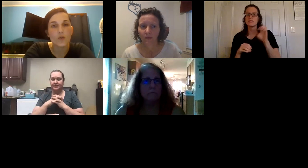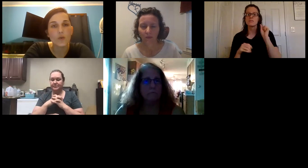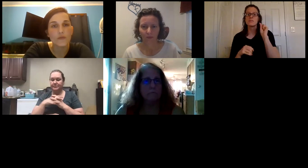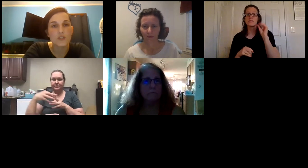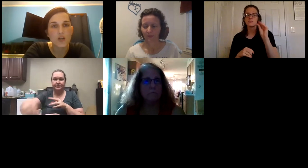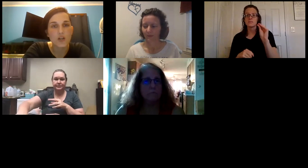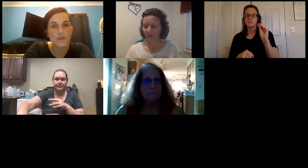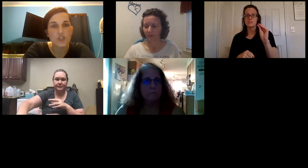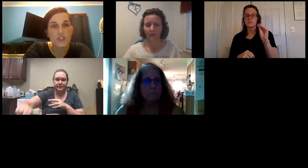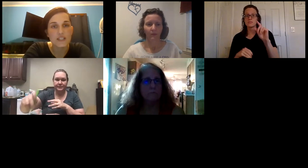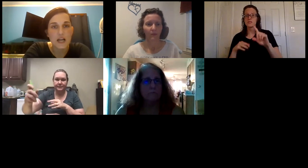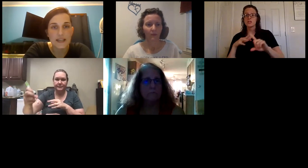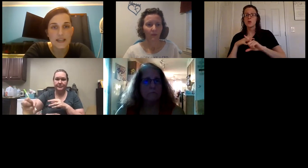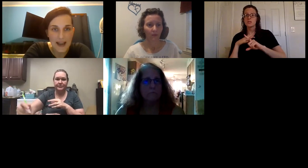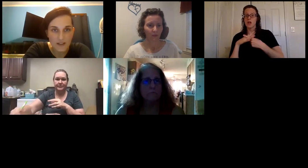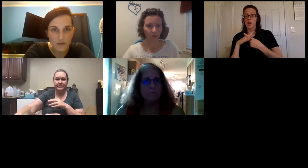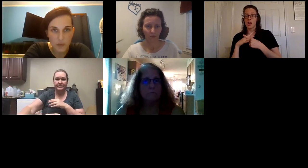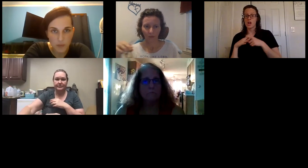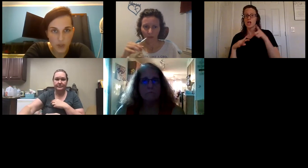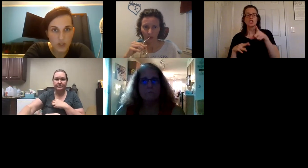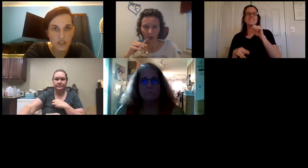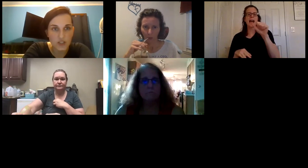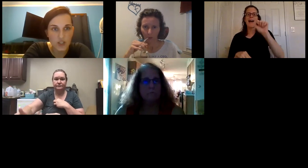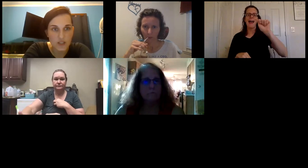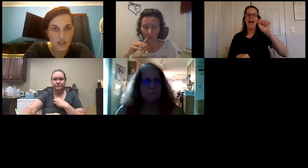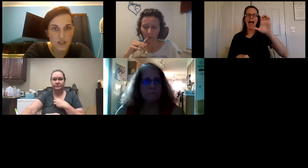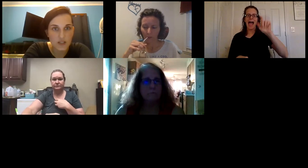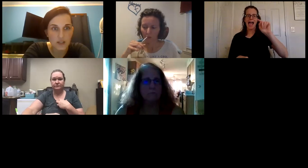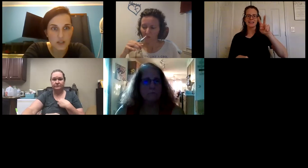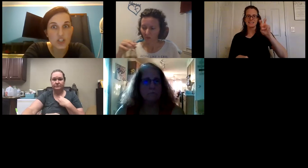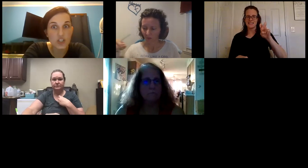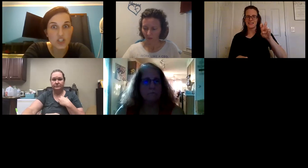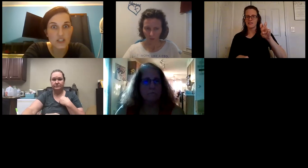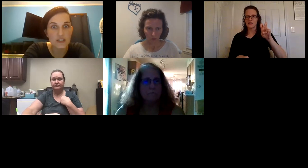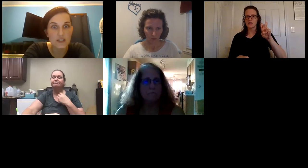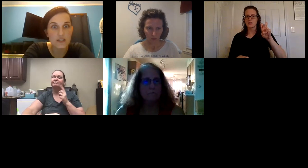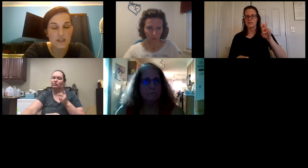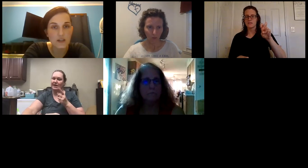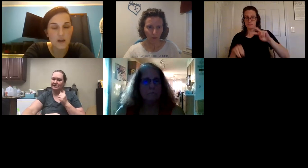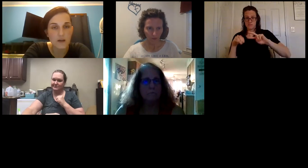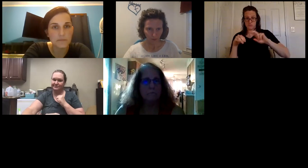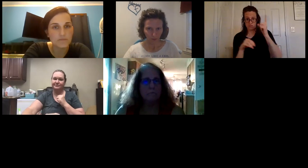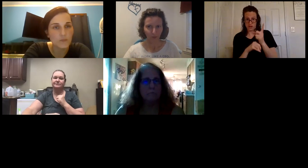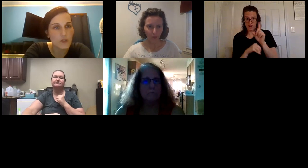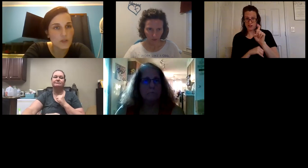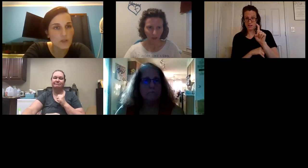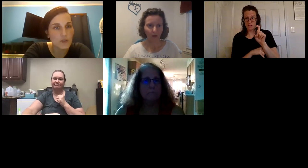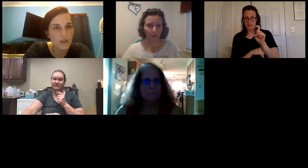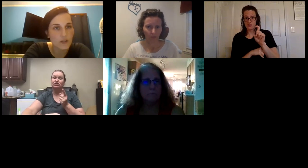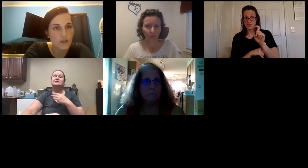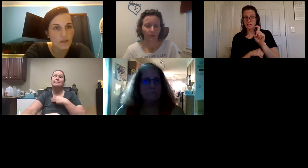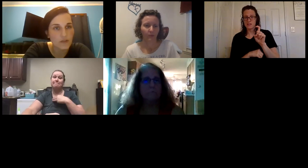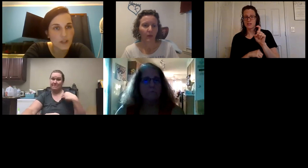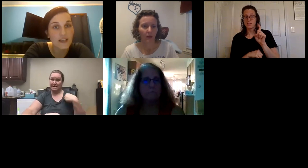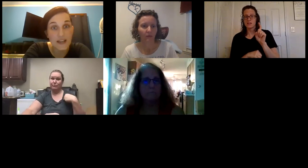start off she's not an active member she just she's um what's the word i want